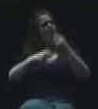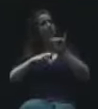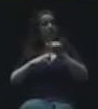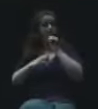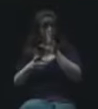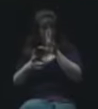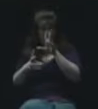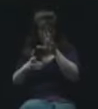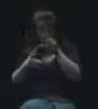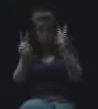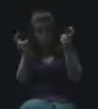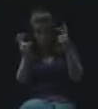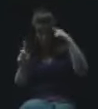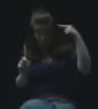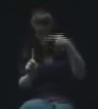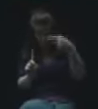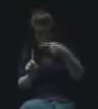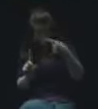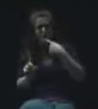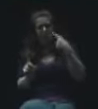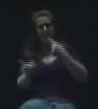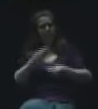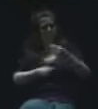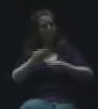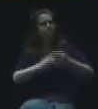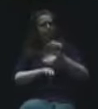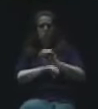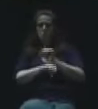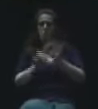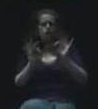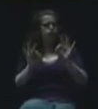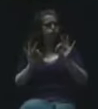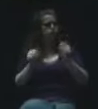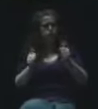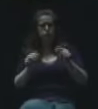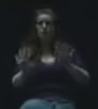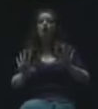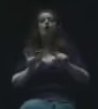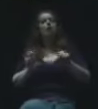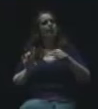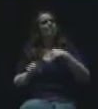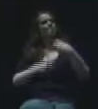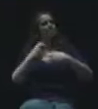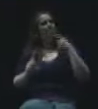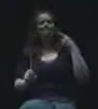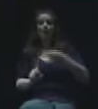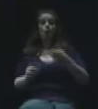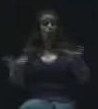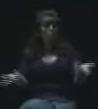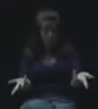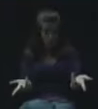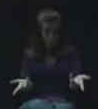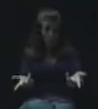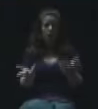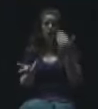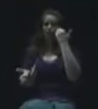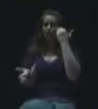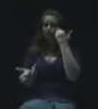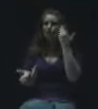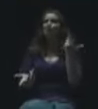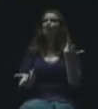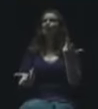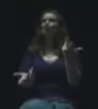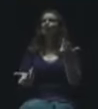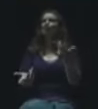of it at all. I think budget work is really great, you know, but I've got a problem with us. You know, it's